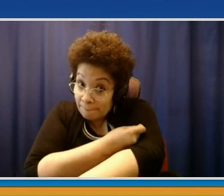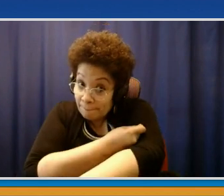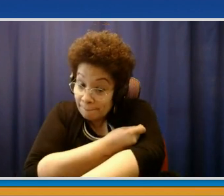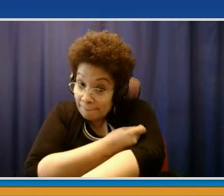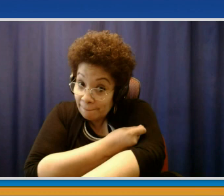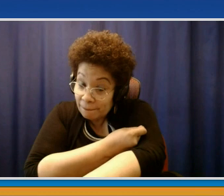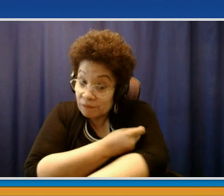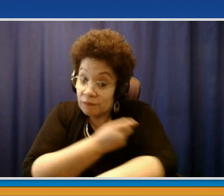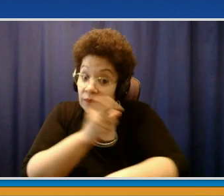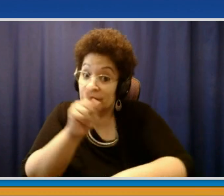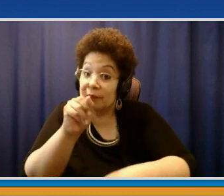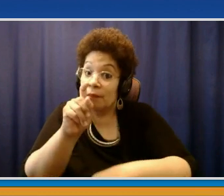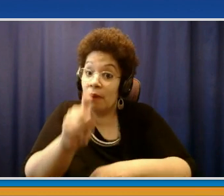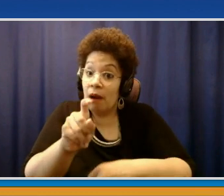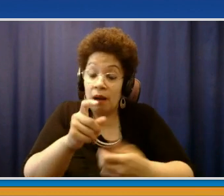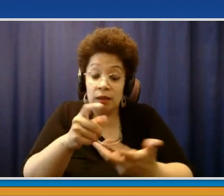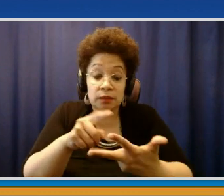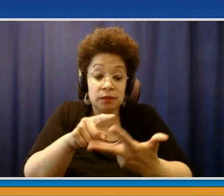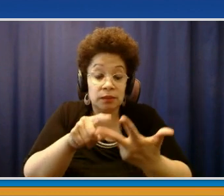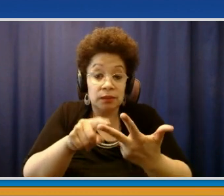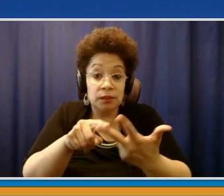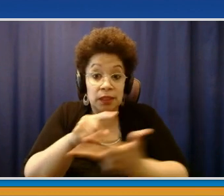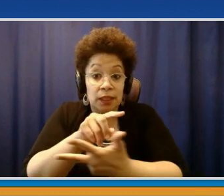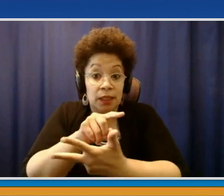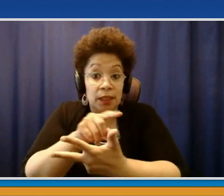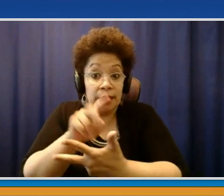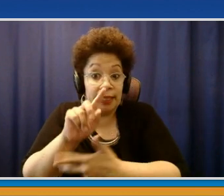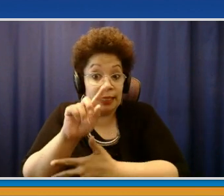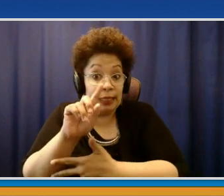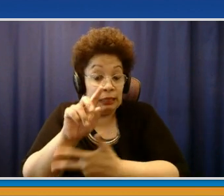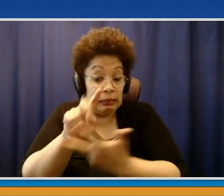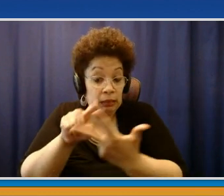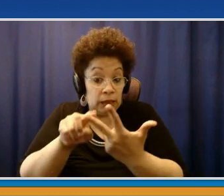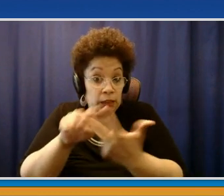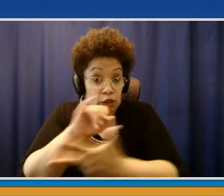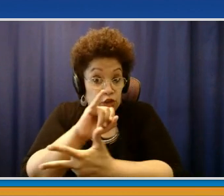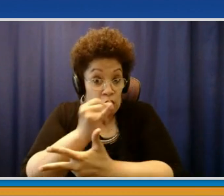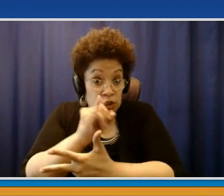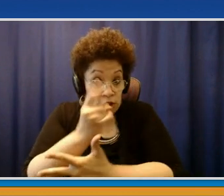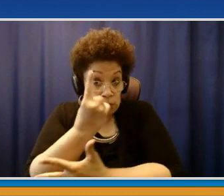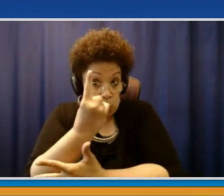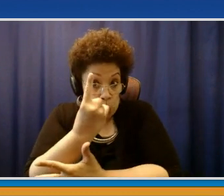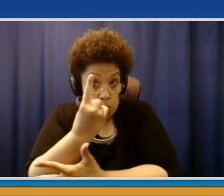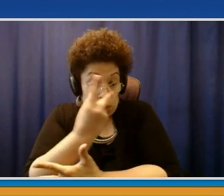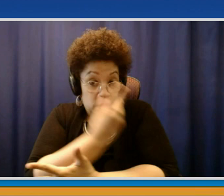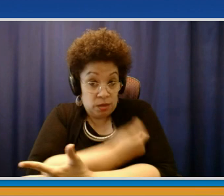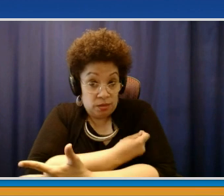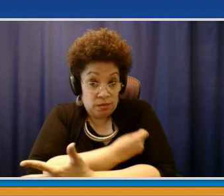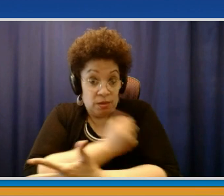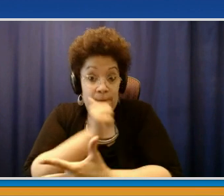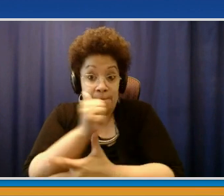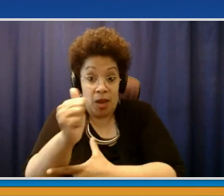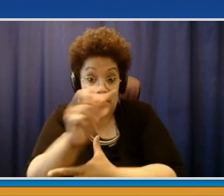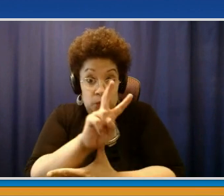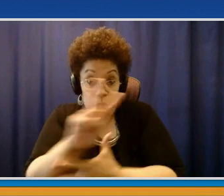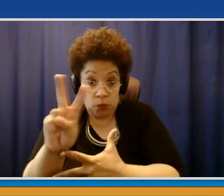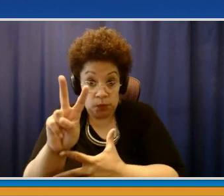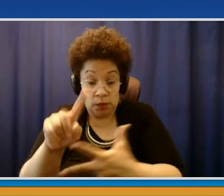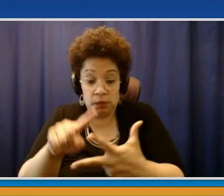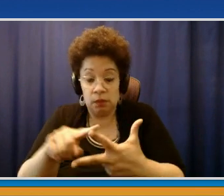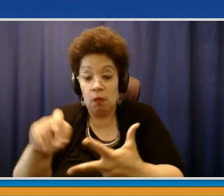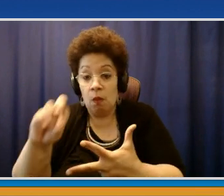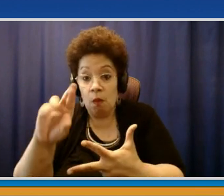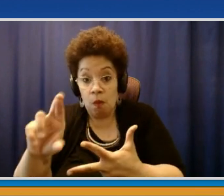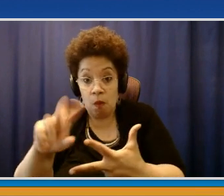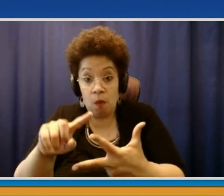the two-week period of time. That gives you maximum coverage. And then maskless, you are much less likely to